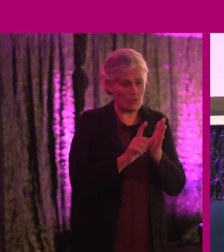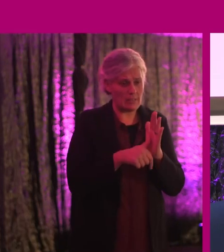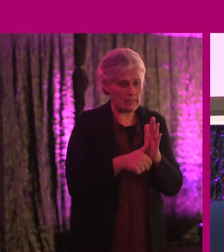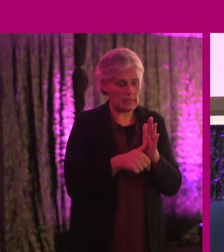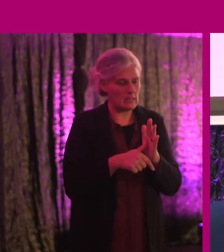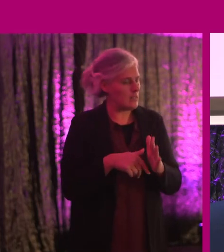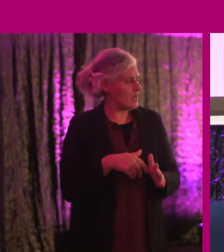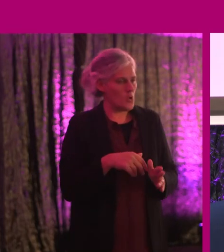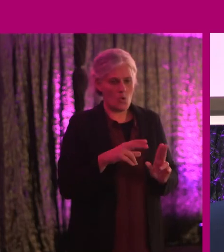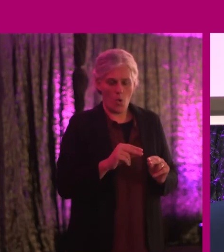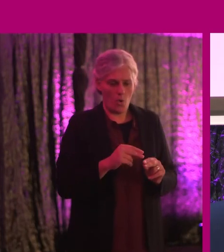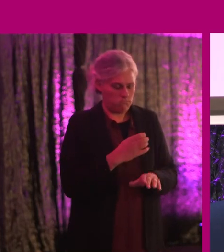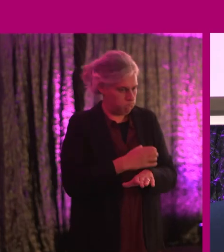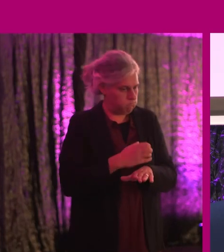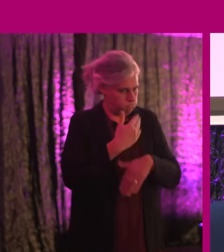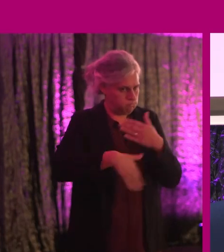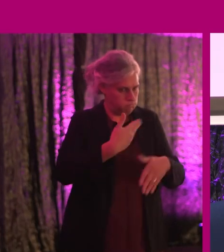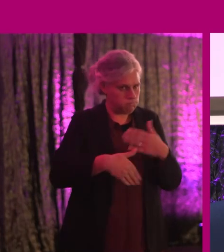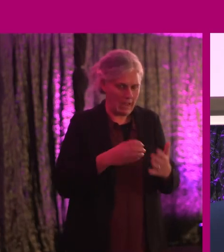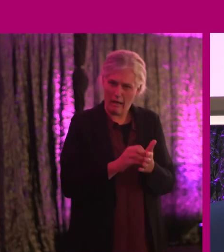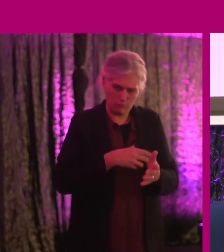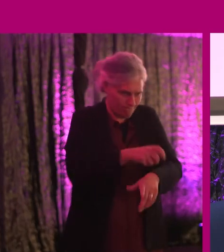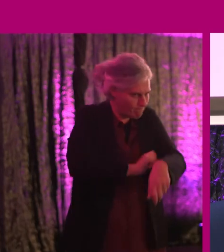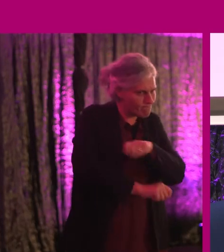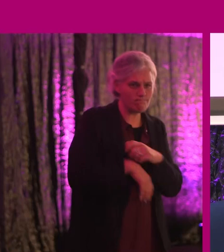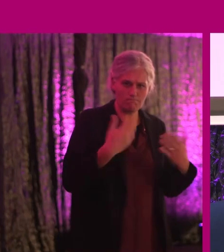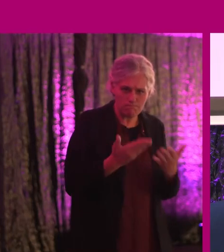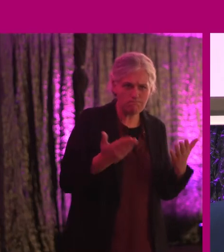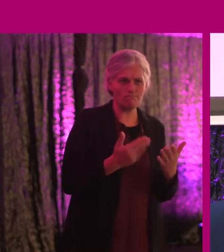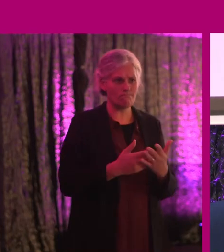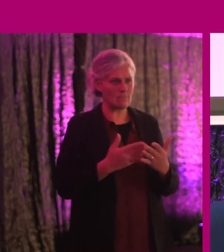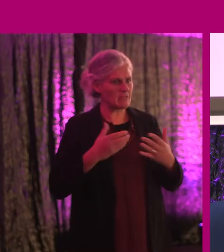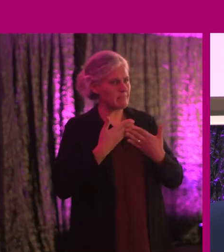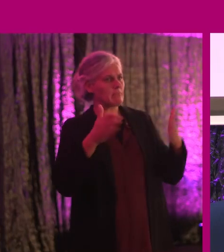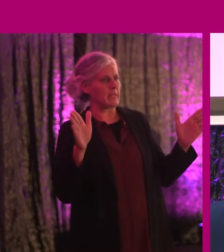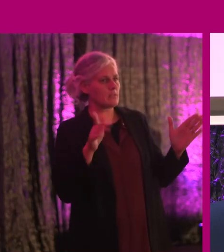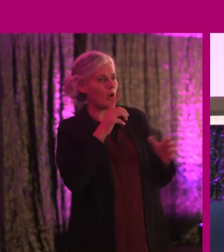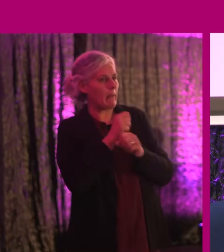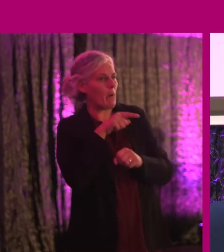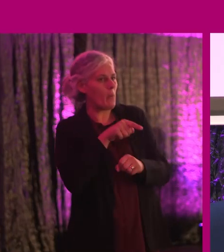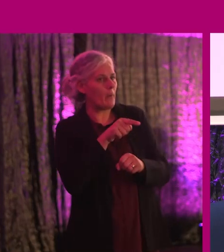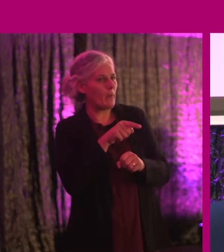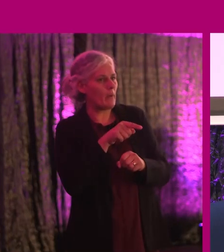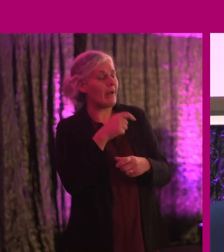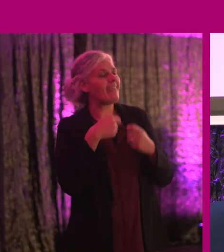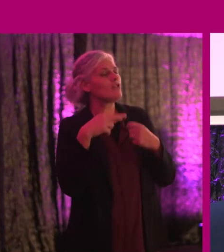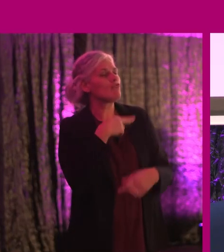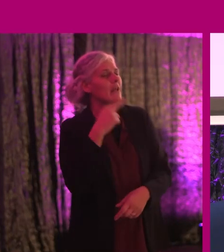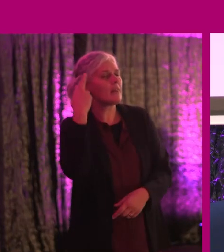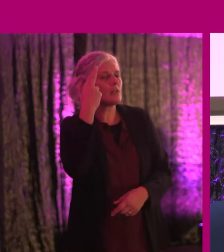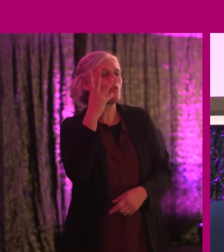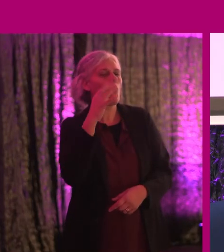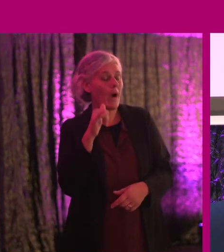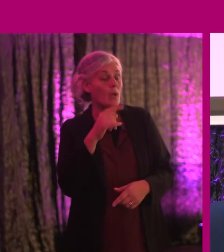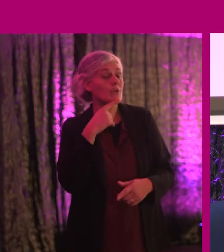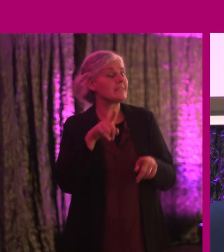yet. Go and get out there and raise the tone. And I think that's the real reason why. But it